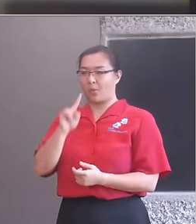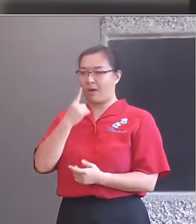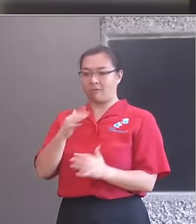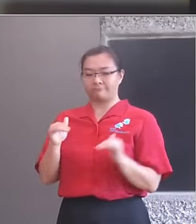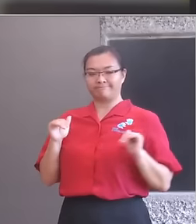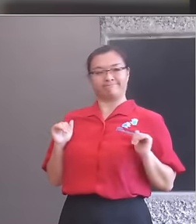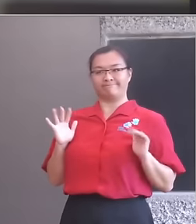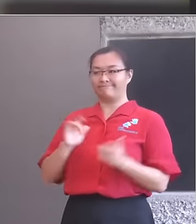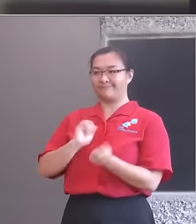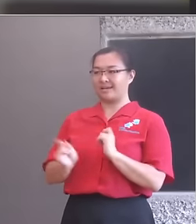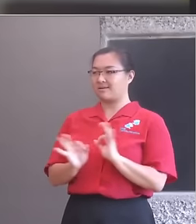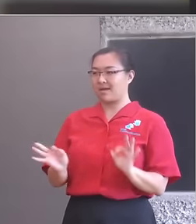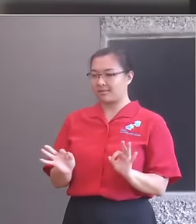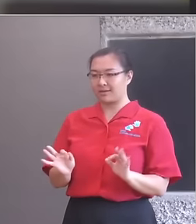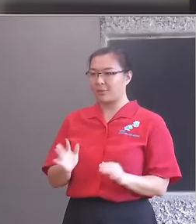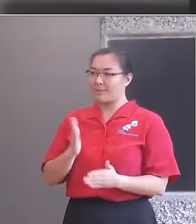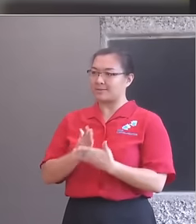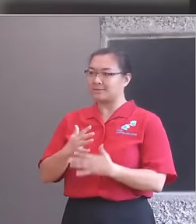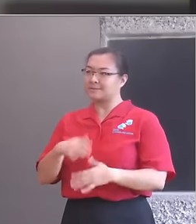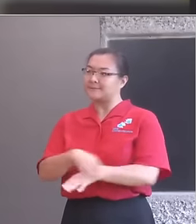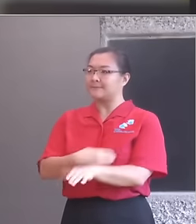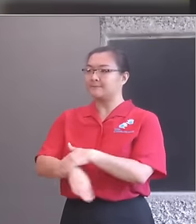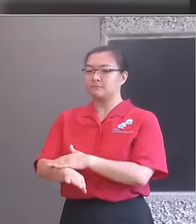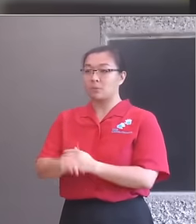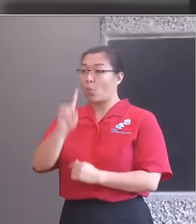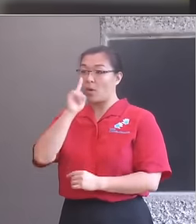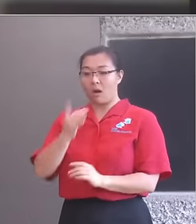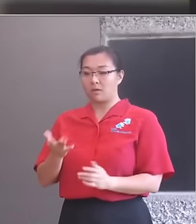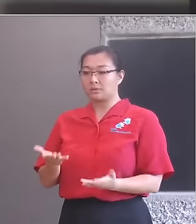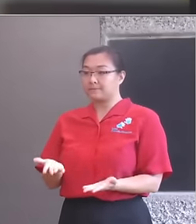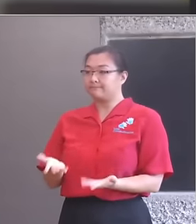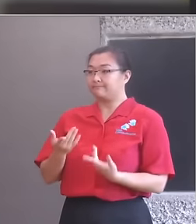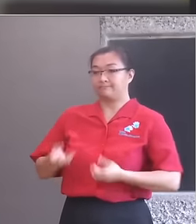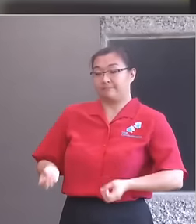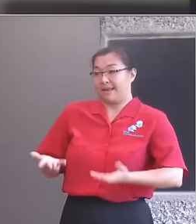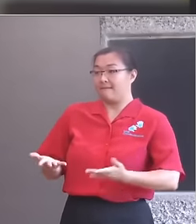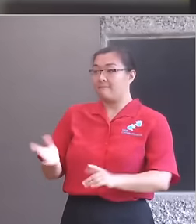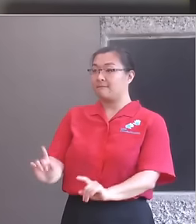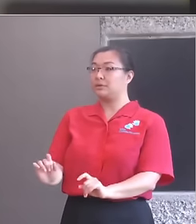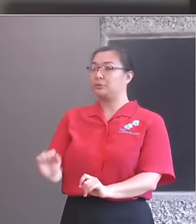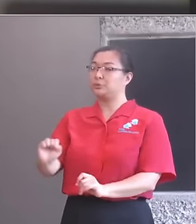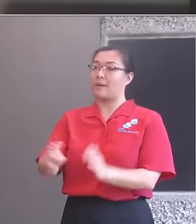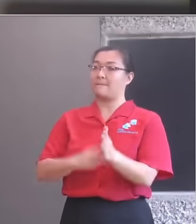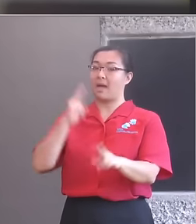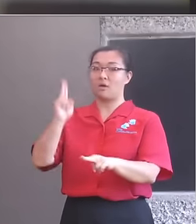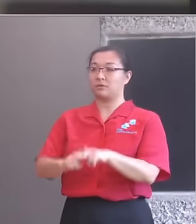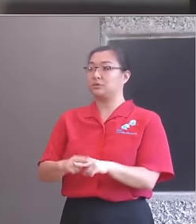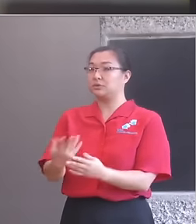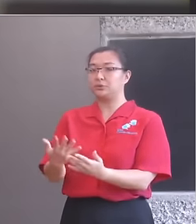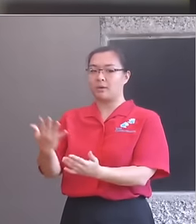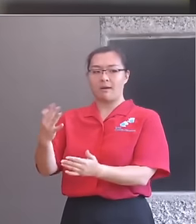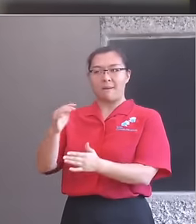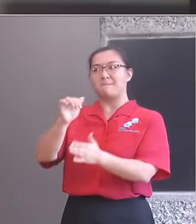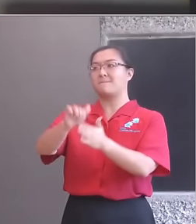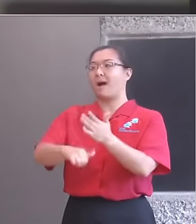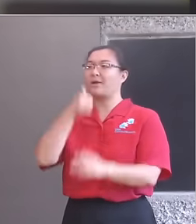As a country, we shouldn't be just leaving it up to those parents who have the financial wherewithal to purchase the advantages of a